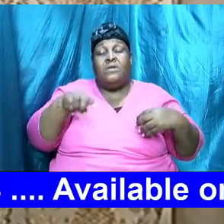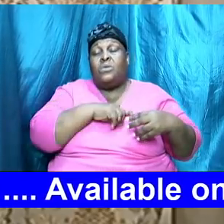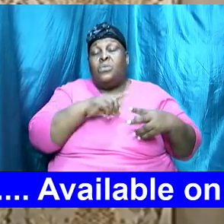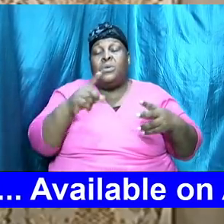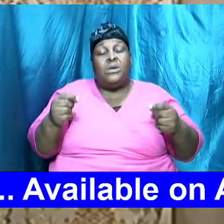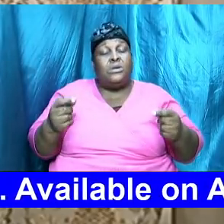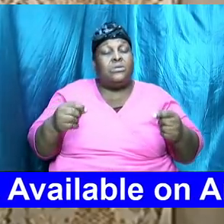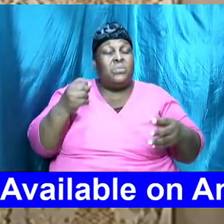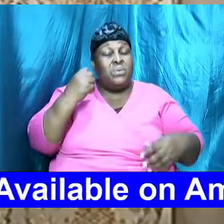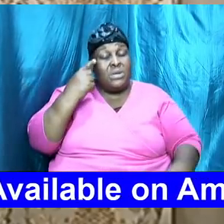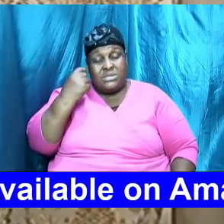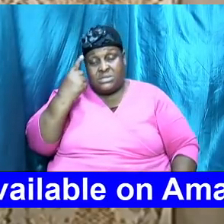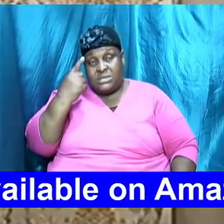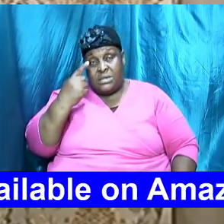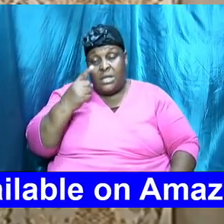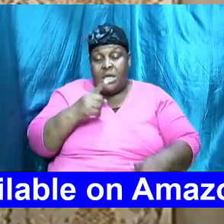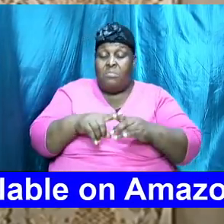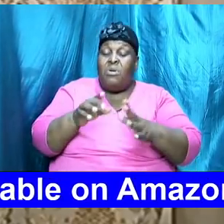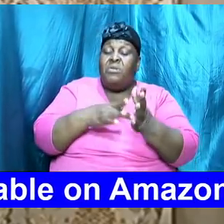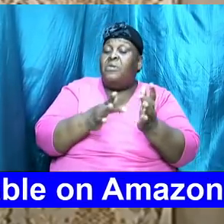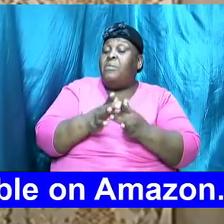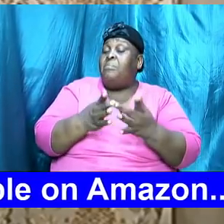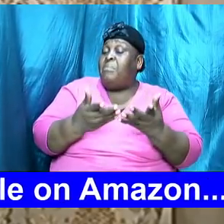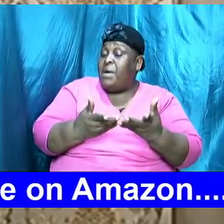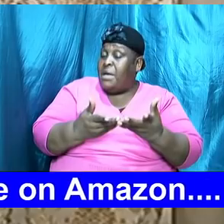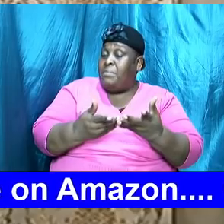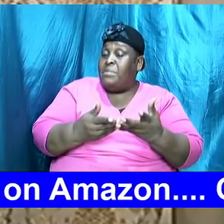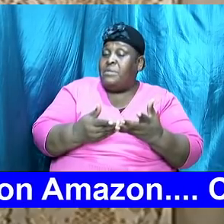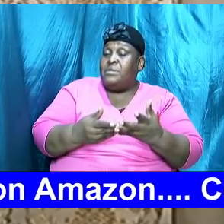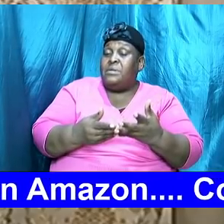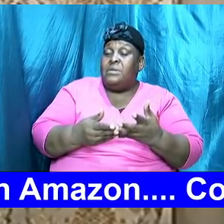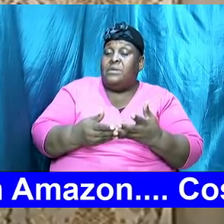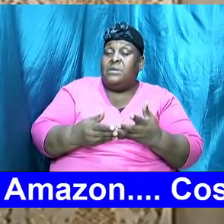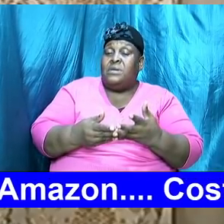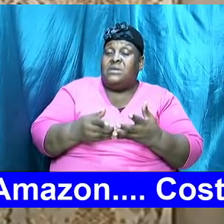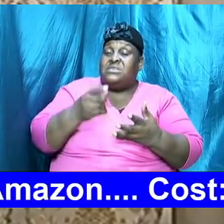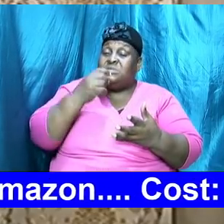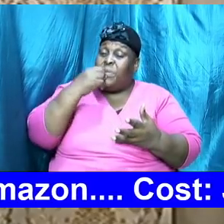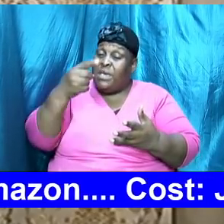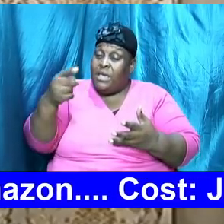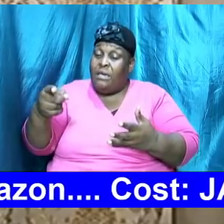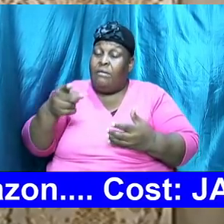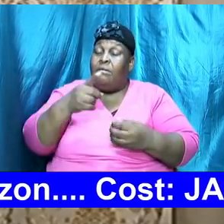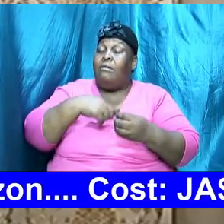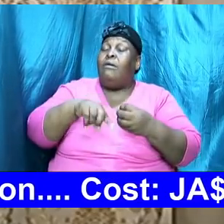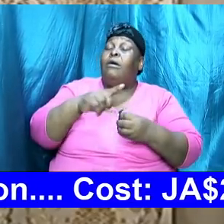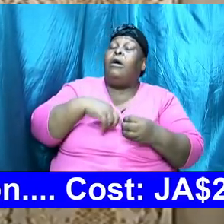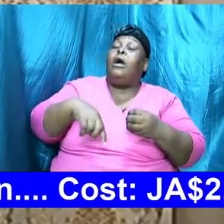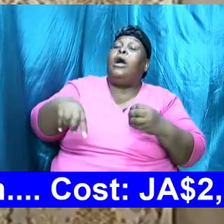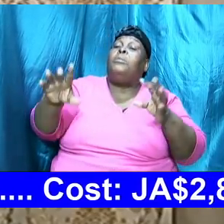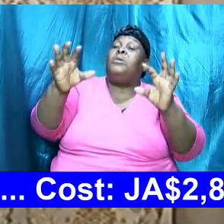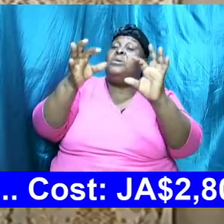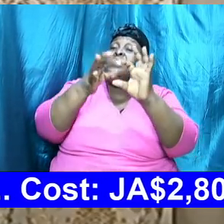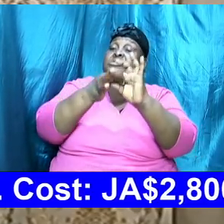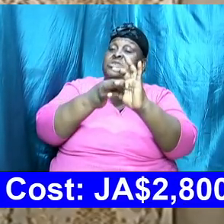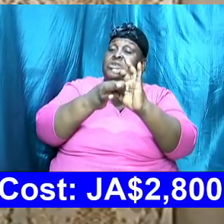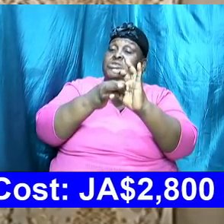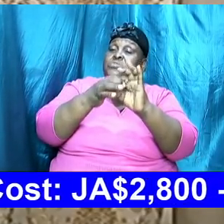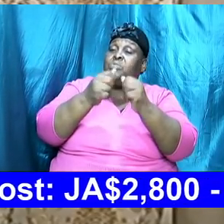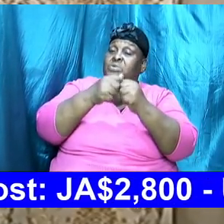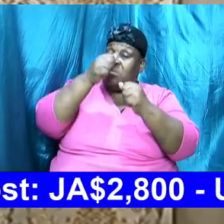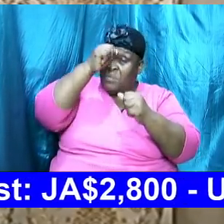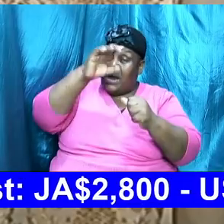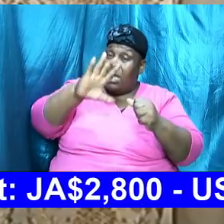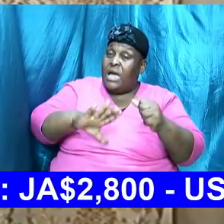but the Bible does in fact speak about relationships the Bible does in